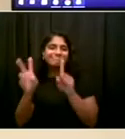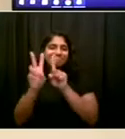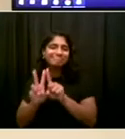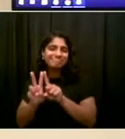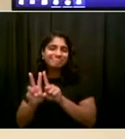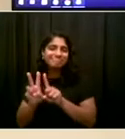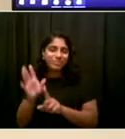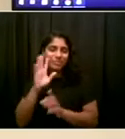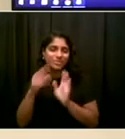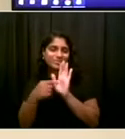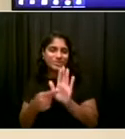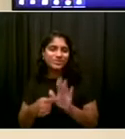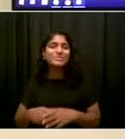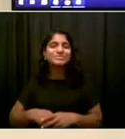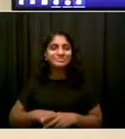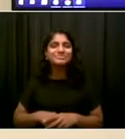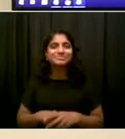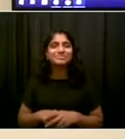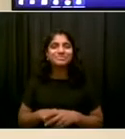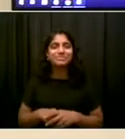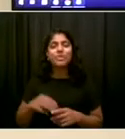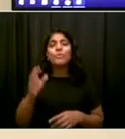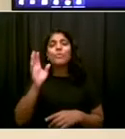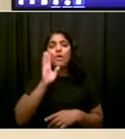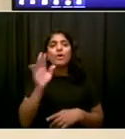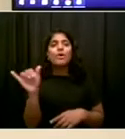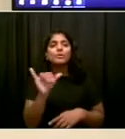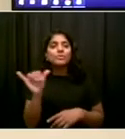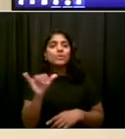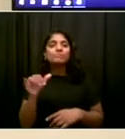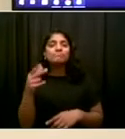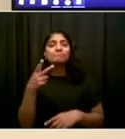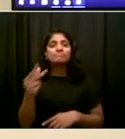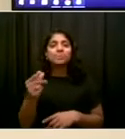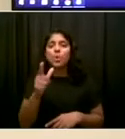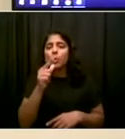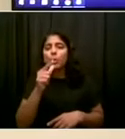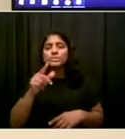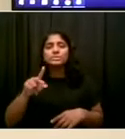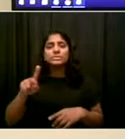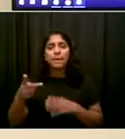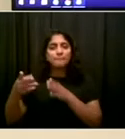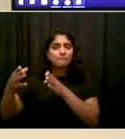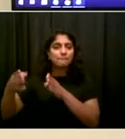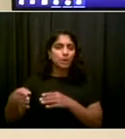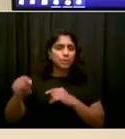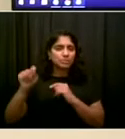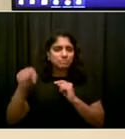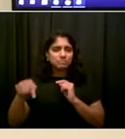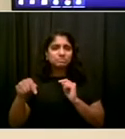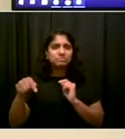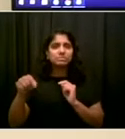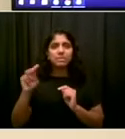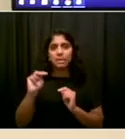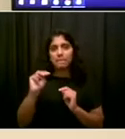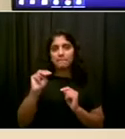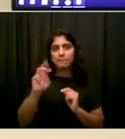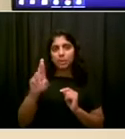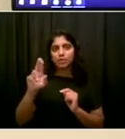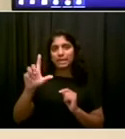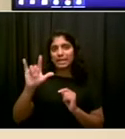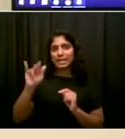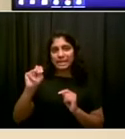-year-old resident of South Brooklyn and is a patient here at Coney Island Hospital. So, I'll turn it over to them.